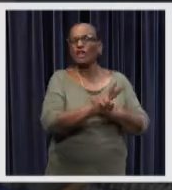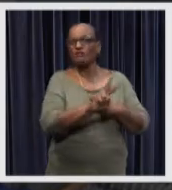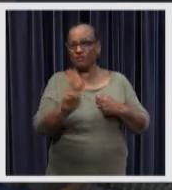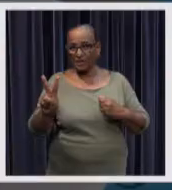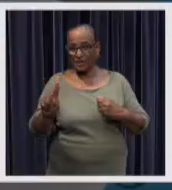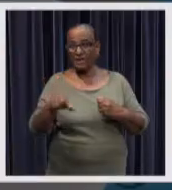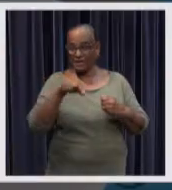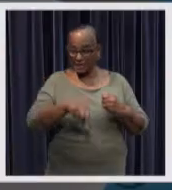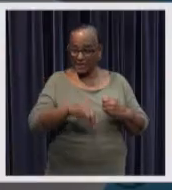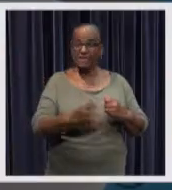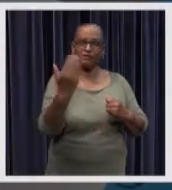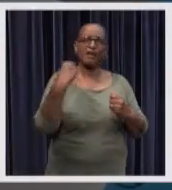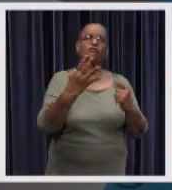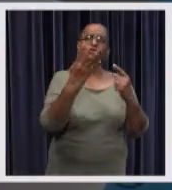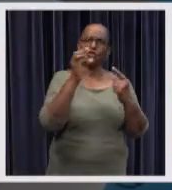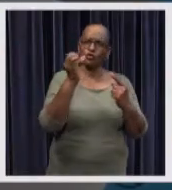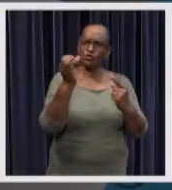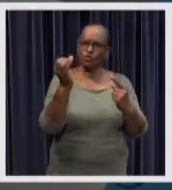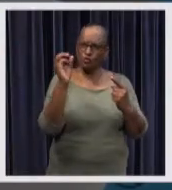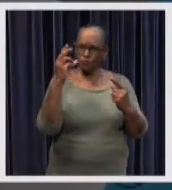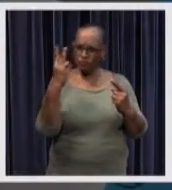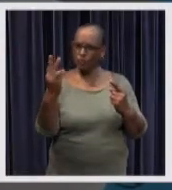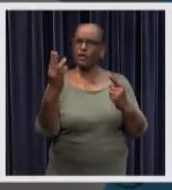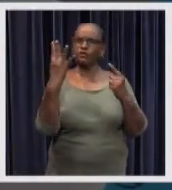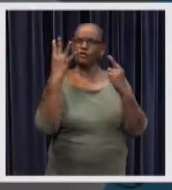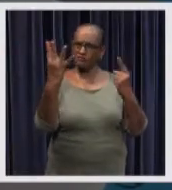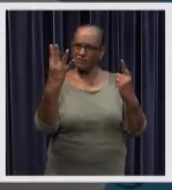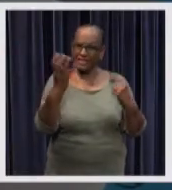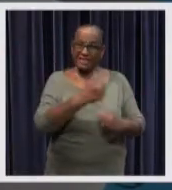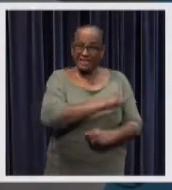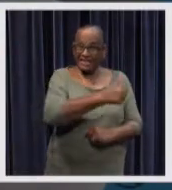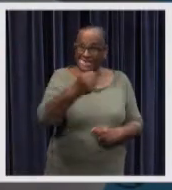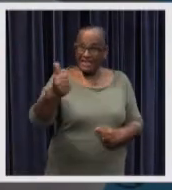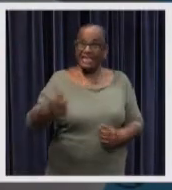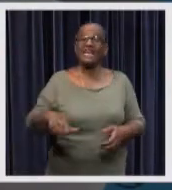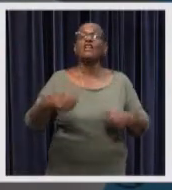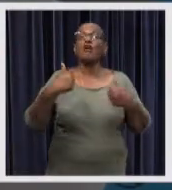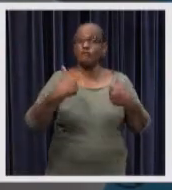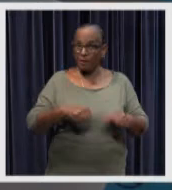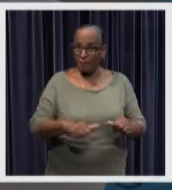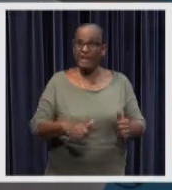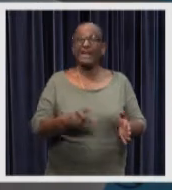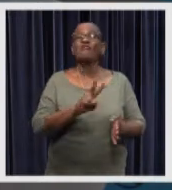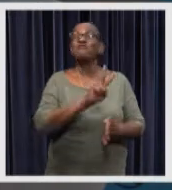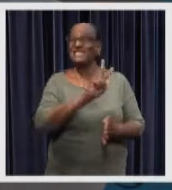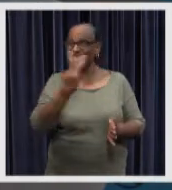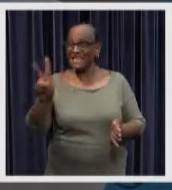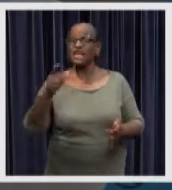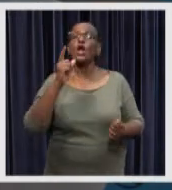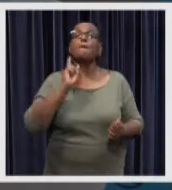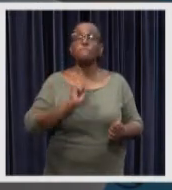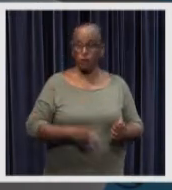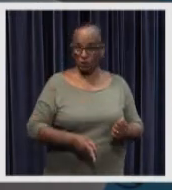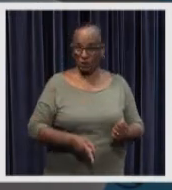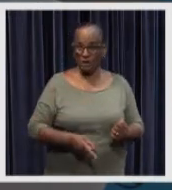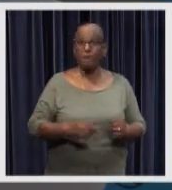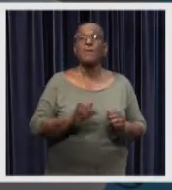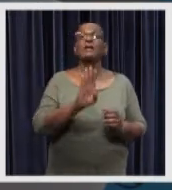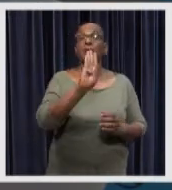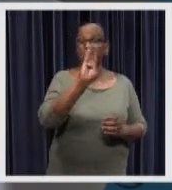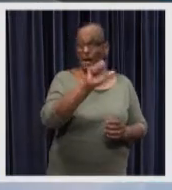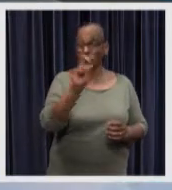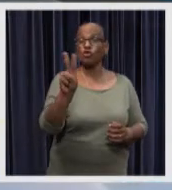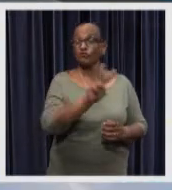since 2014 this law has ensured that every resident is obliged to insure himself